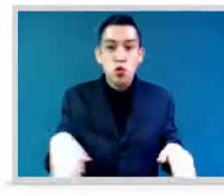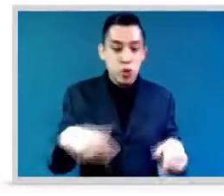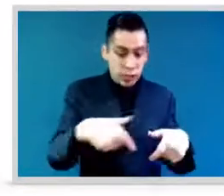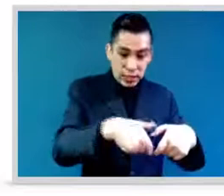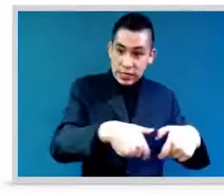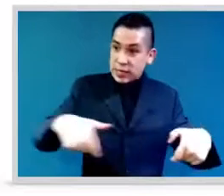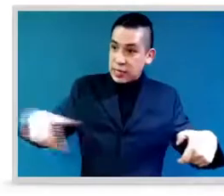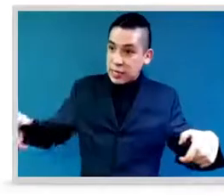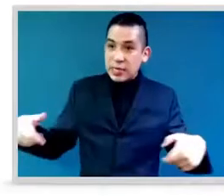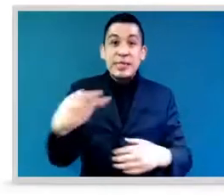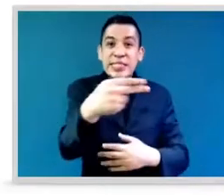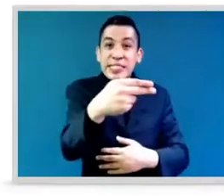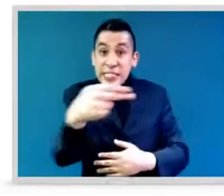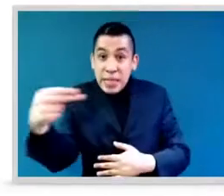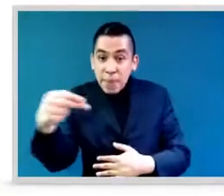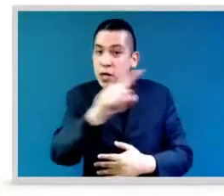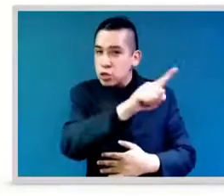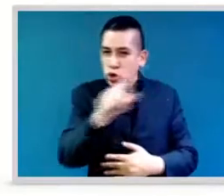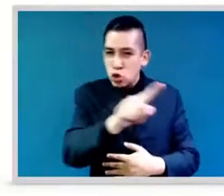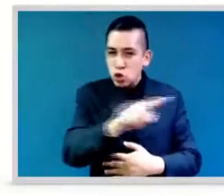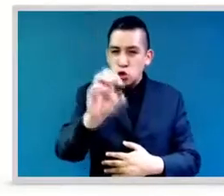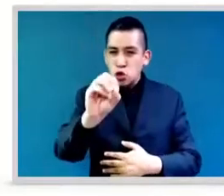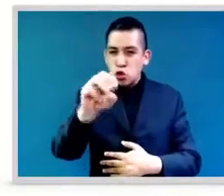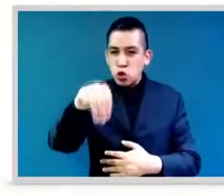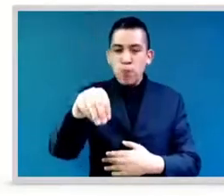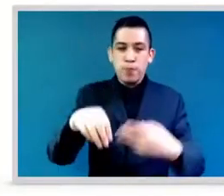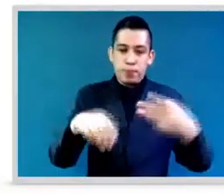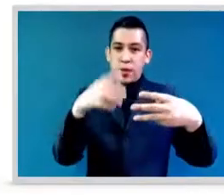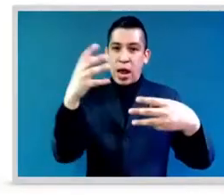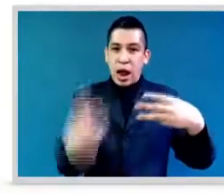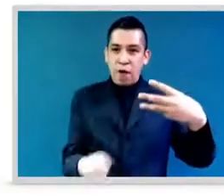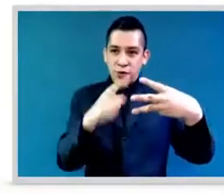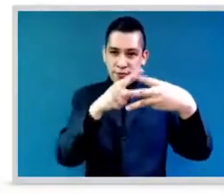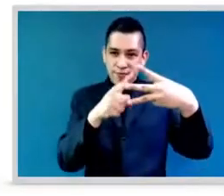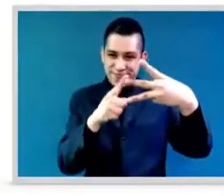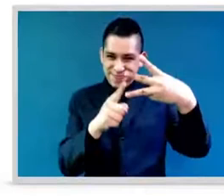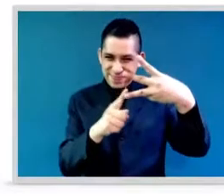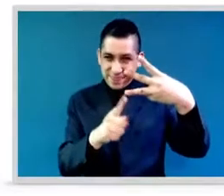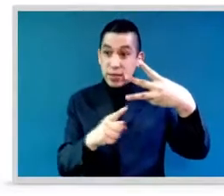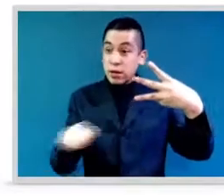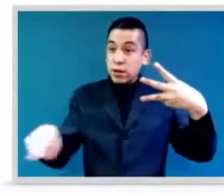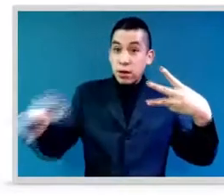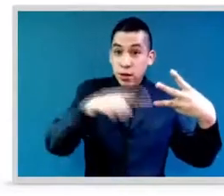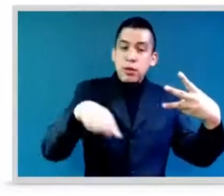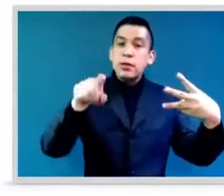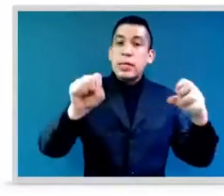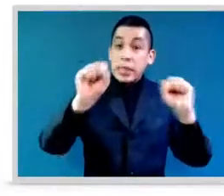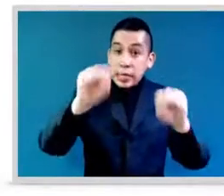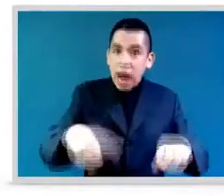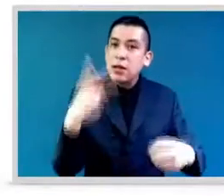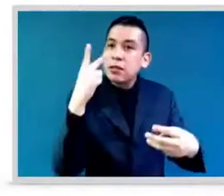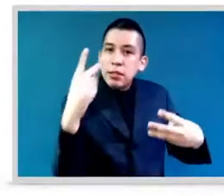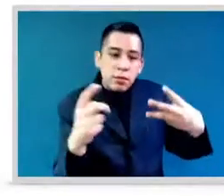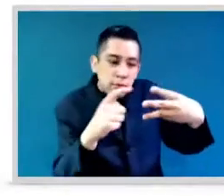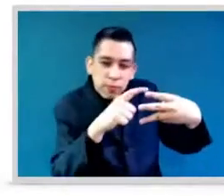will be able to see who you are. We have more than a thousand people who have joined through the Generation Equality